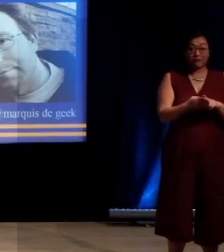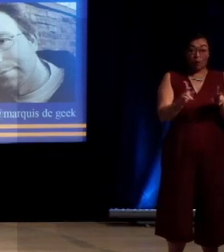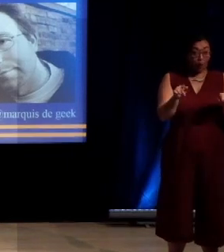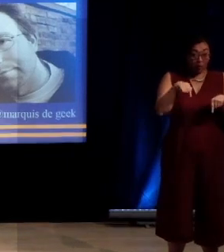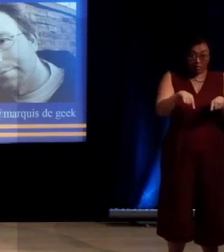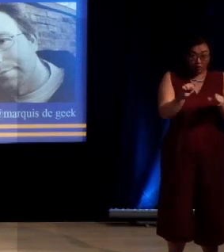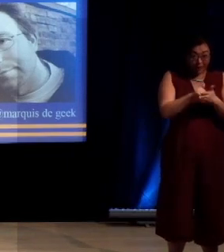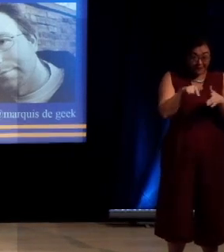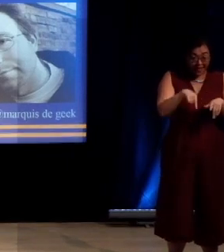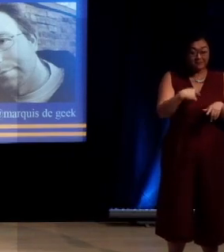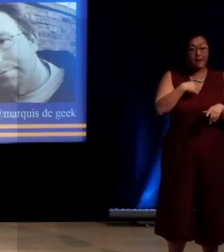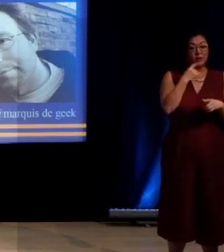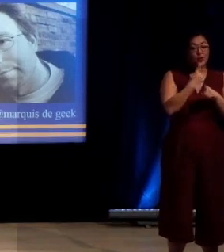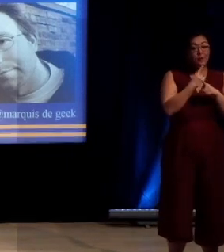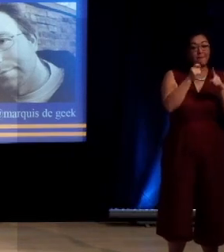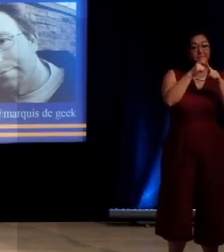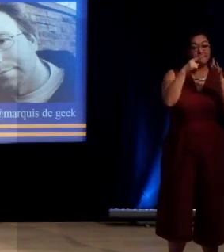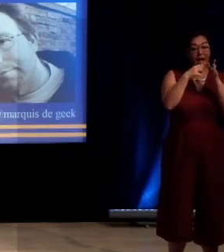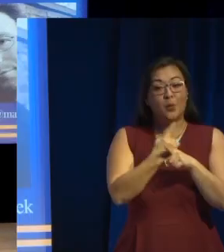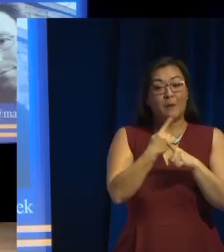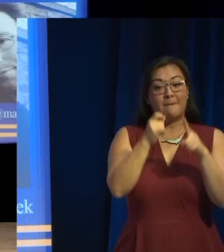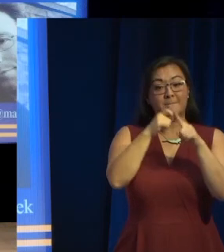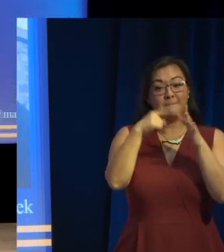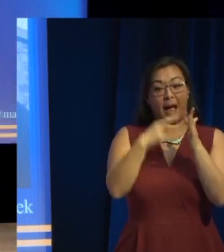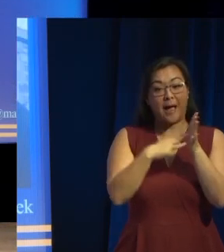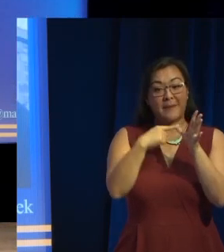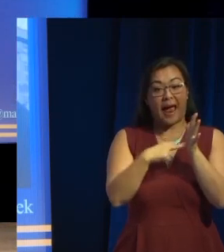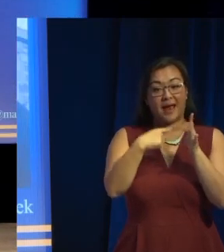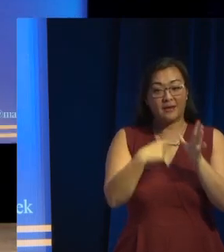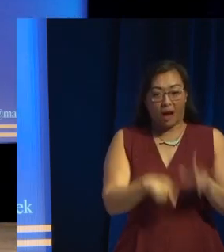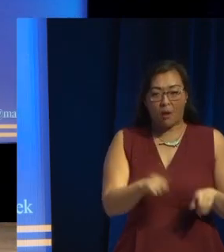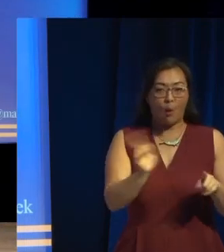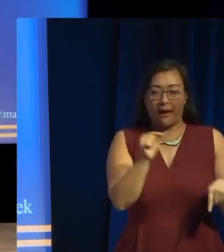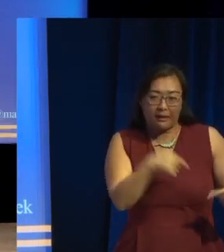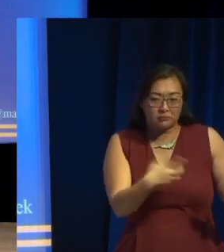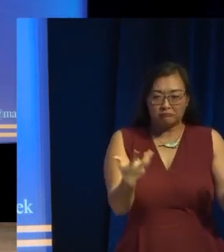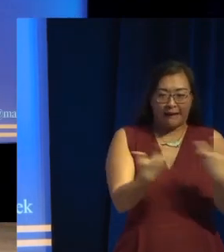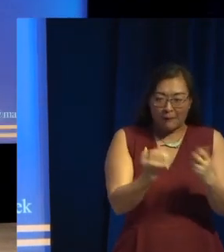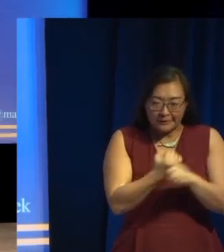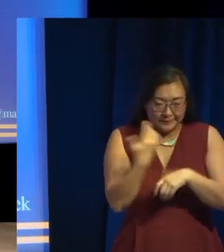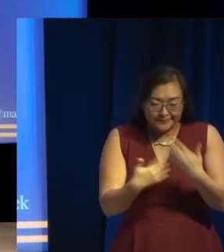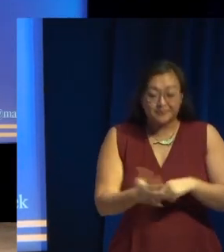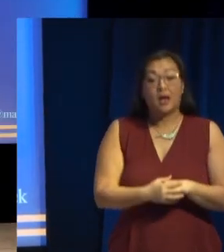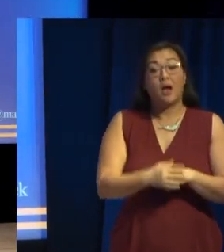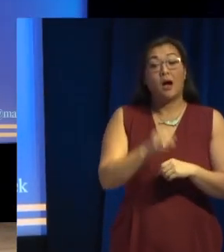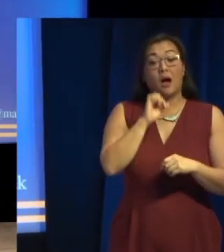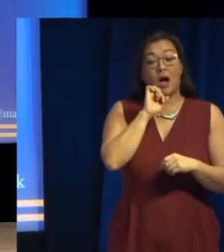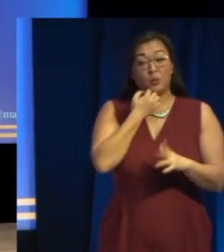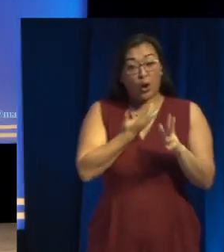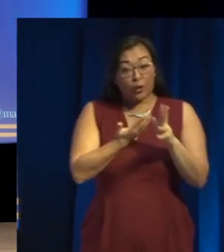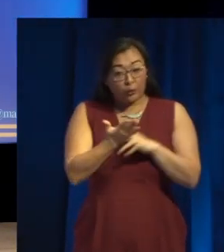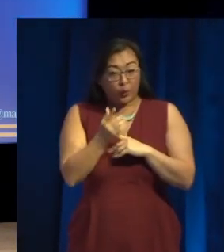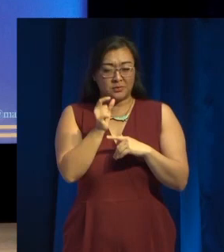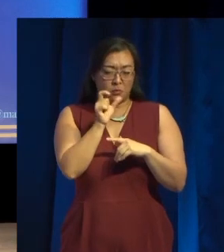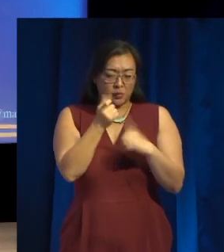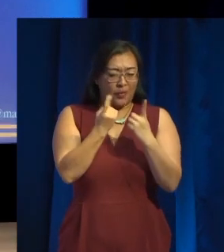I'm going to be talking about Pi Mania, and what it is and how I did it. So, I'm going go through little bits, just background things